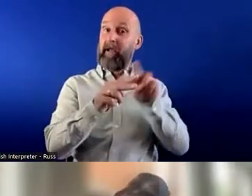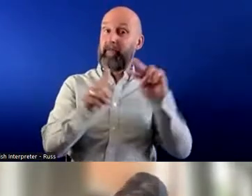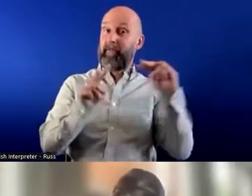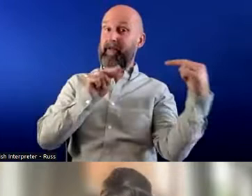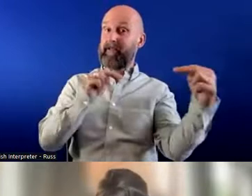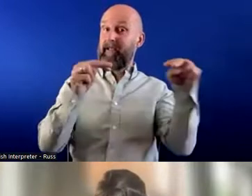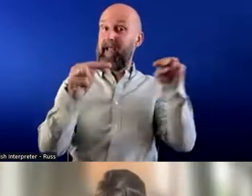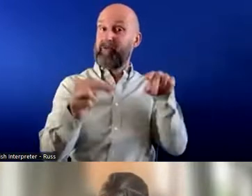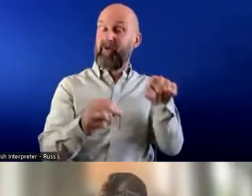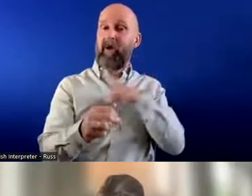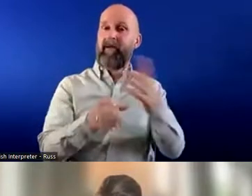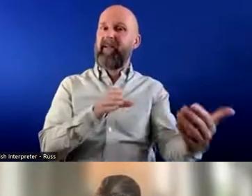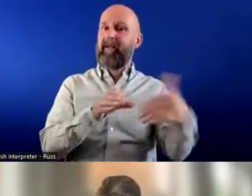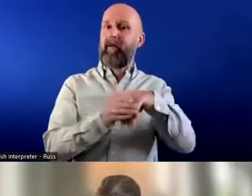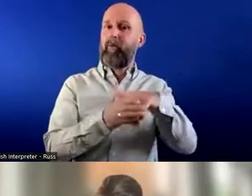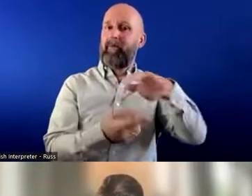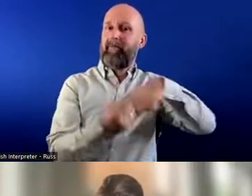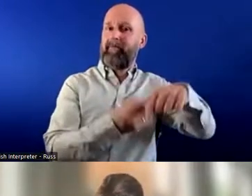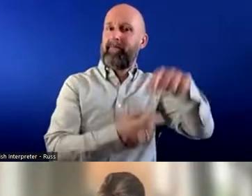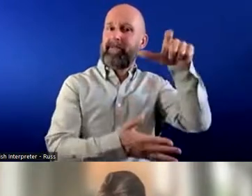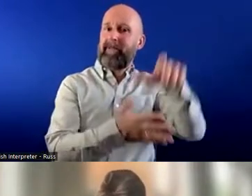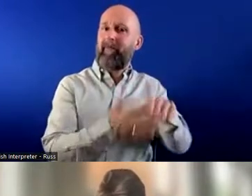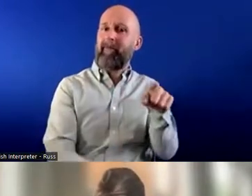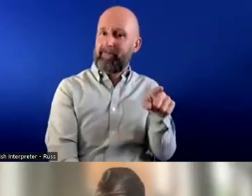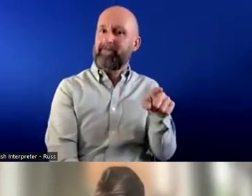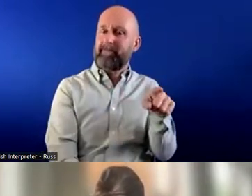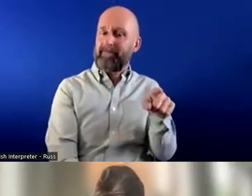you know, the inclusion of disabled people across the workforce.